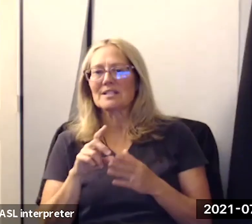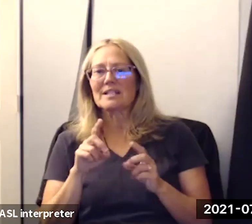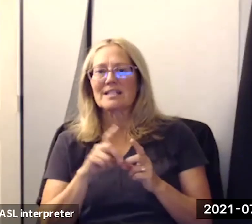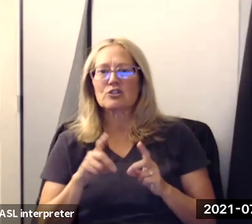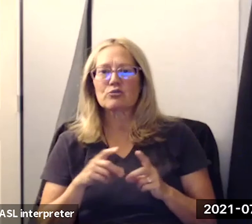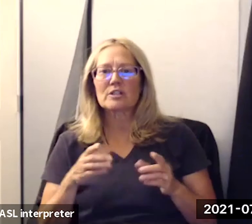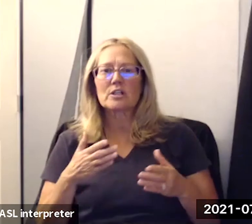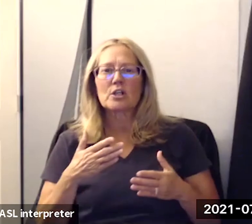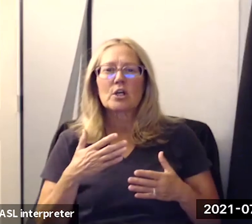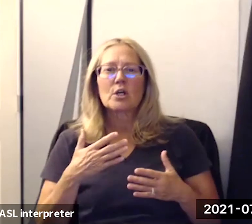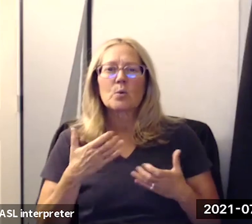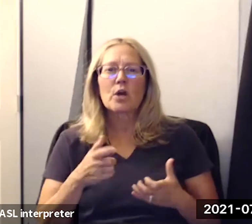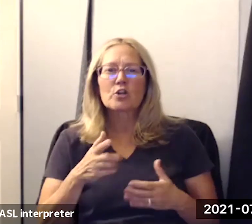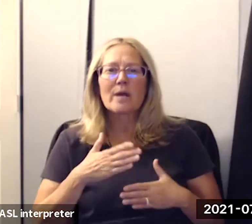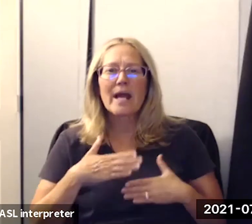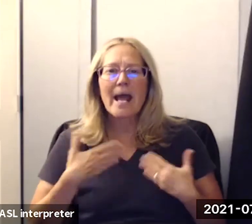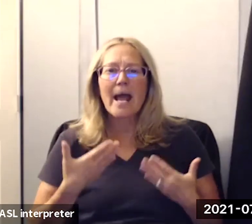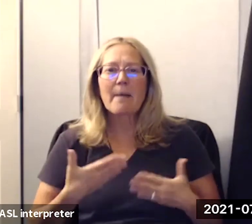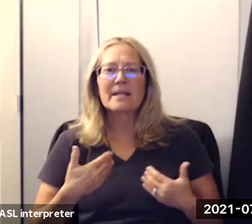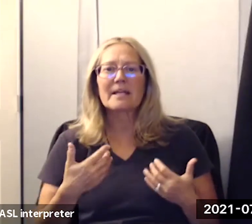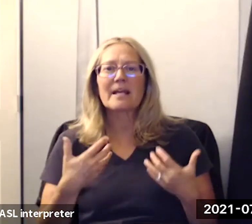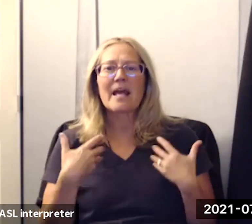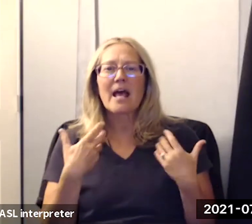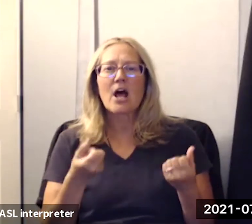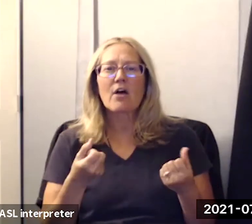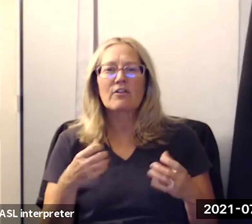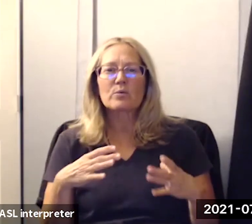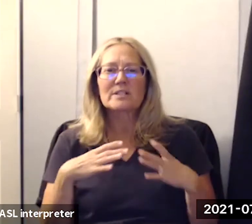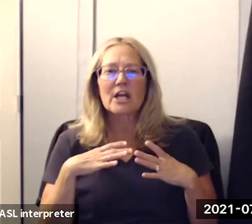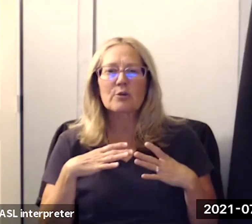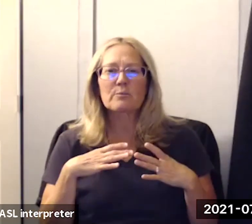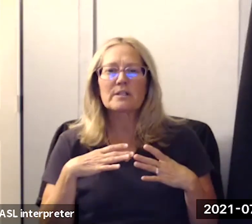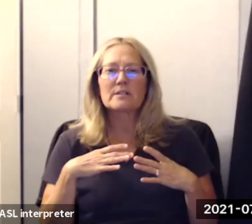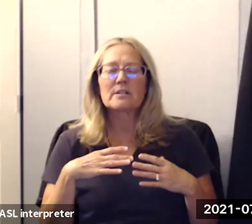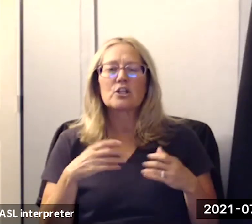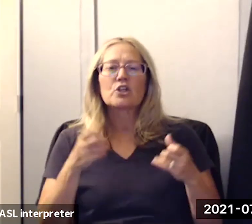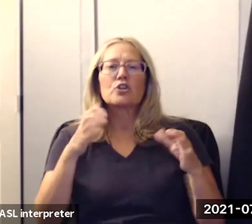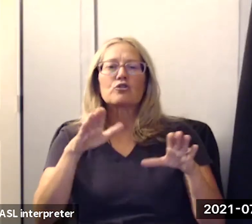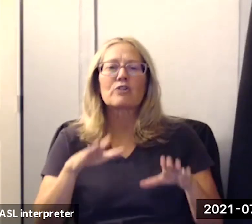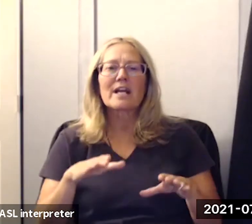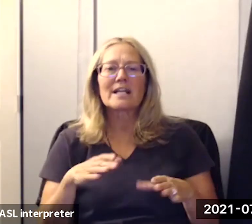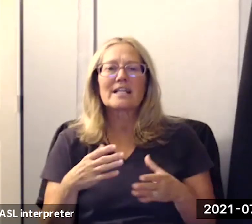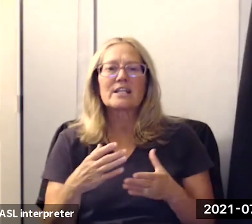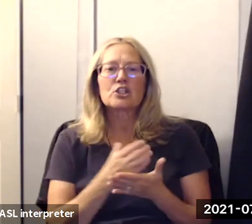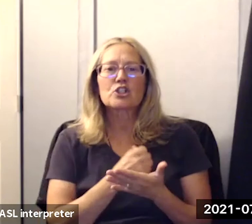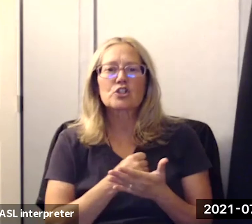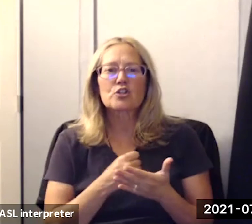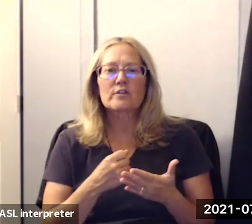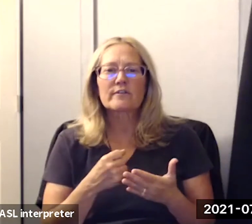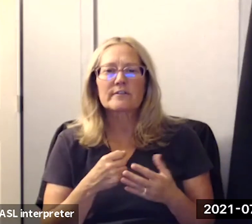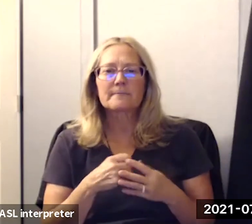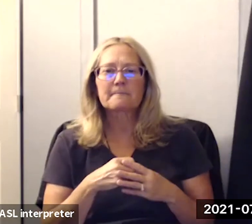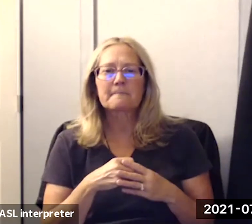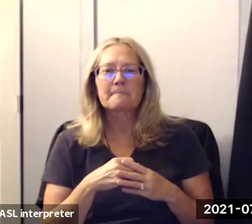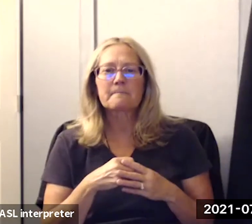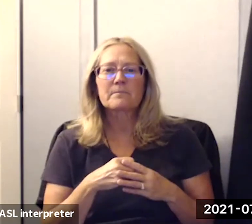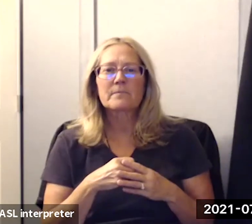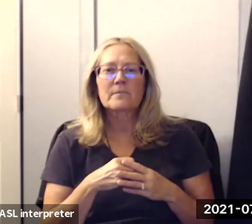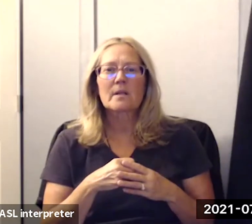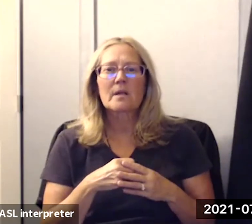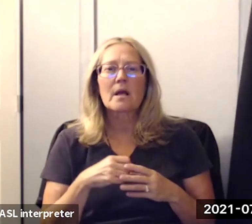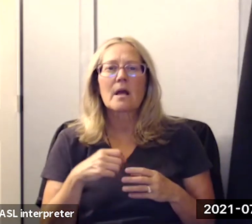wish you a happy and a healthy retirement as well as some greatly deserved rest and fun also